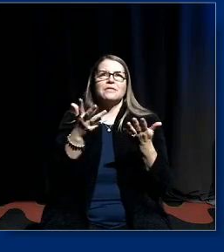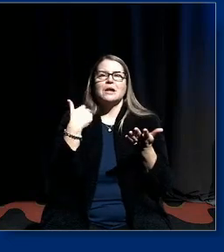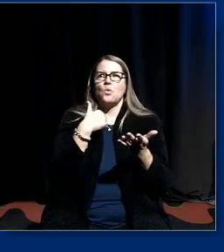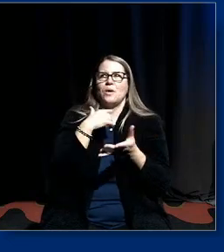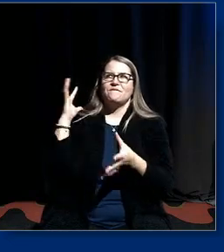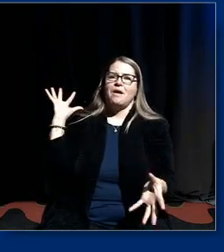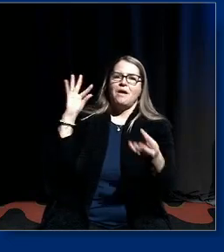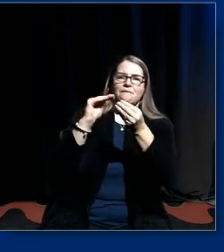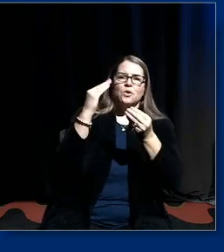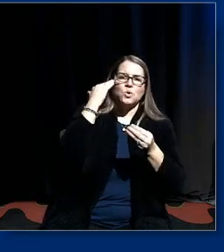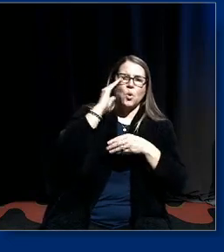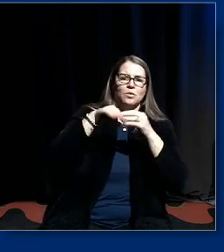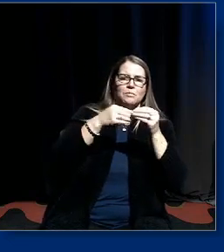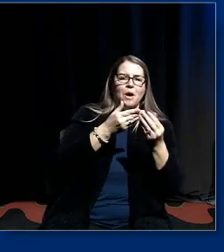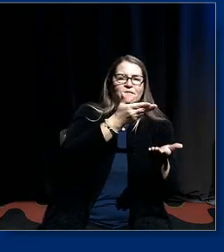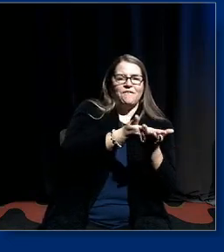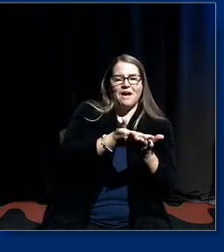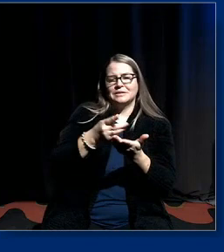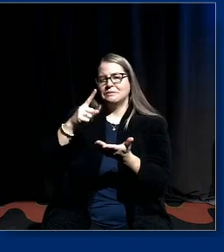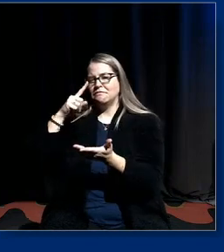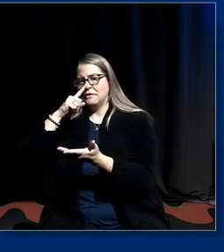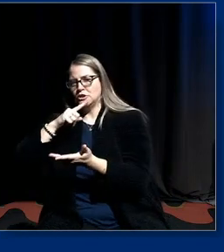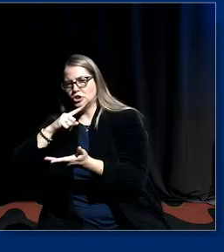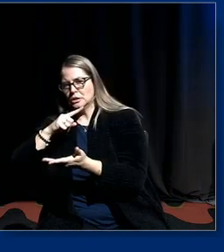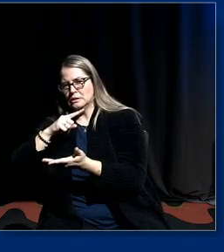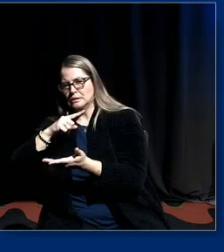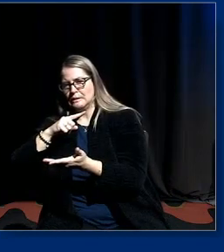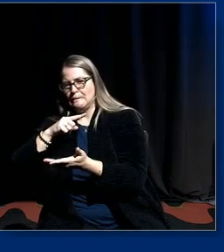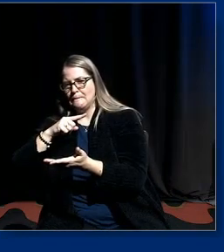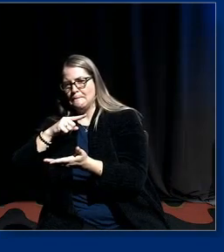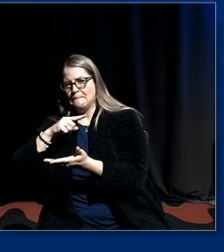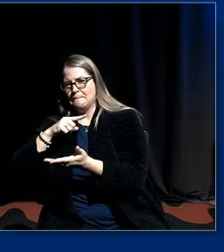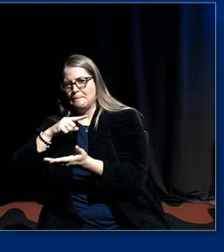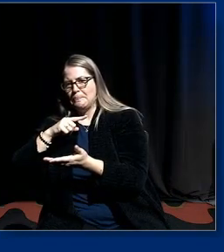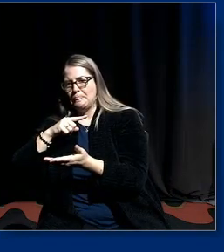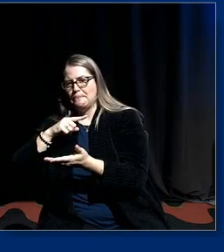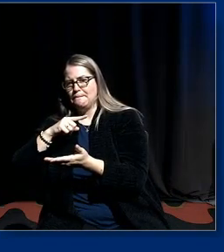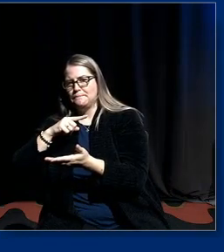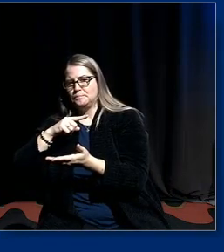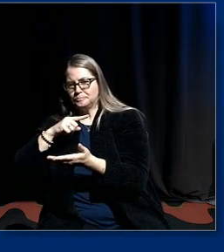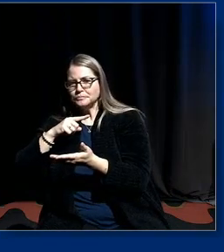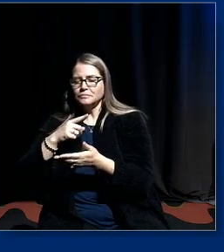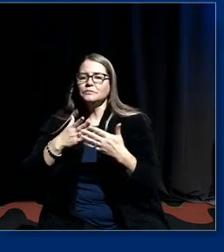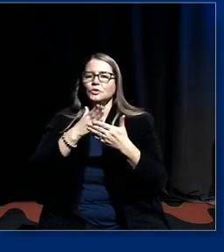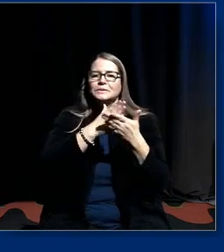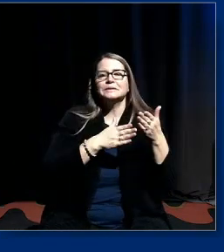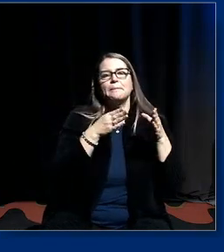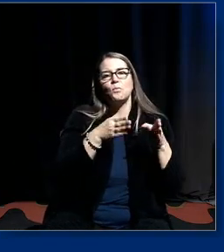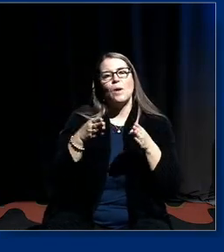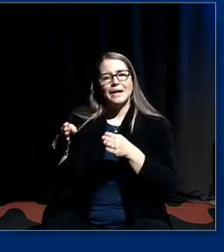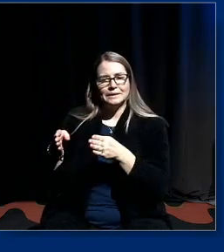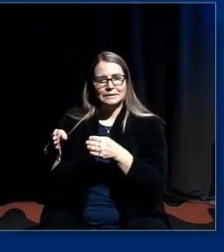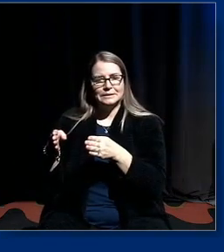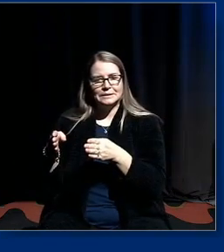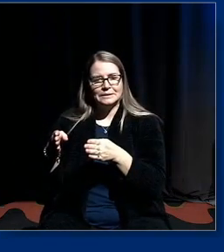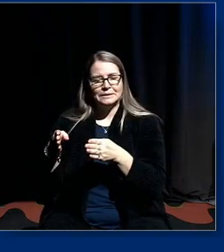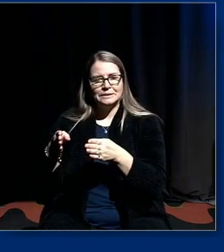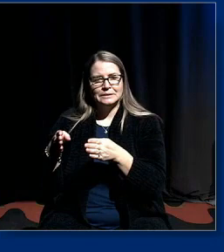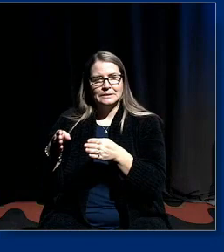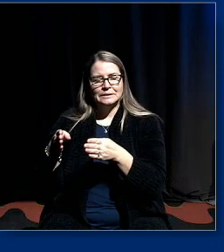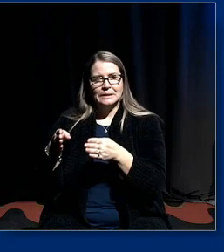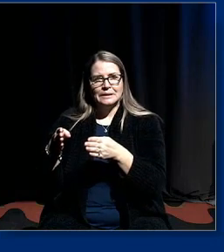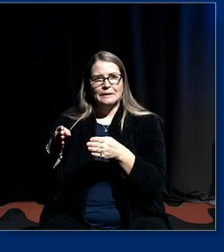um fact and fiction so um in in in some ways the the